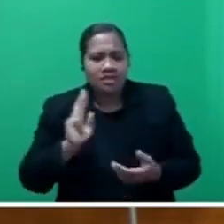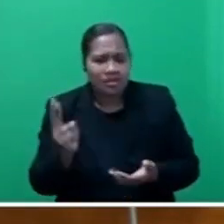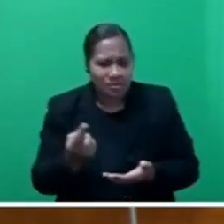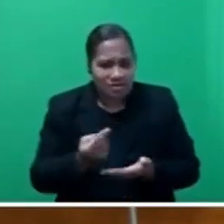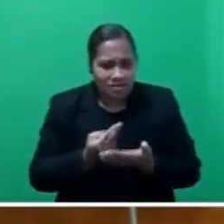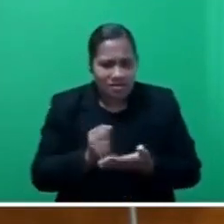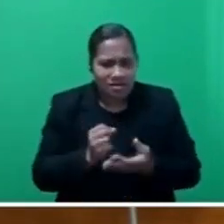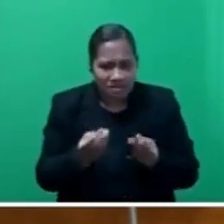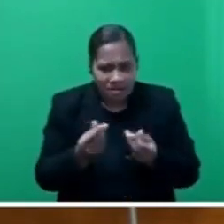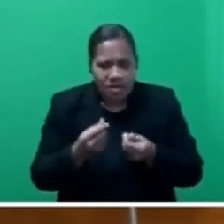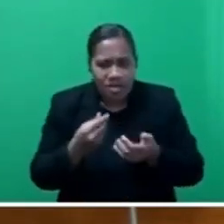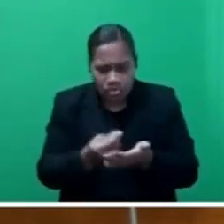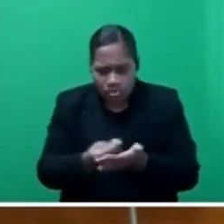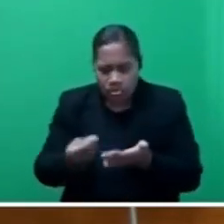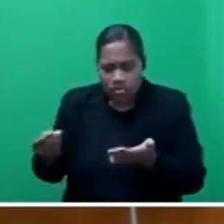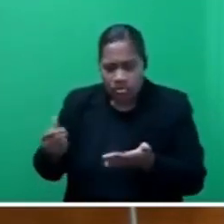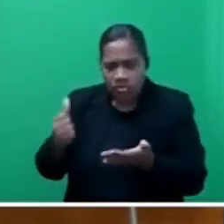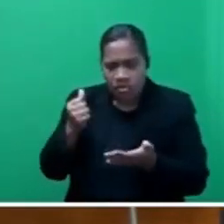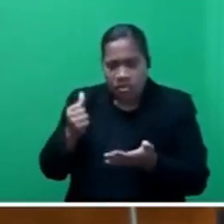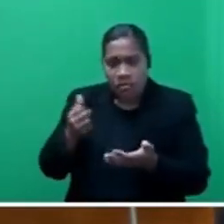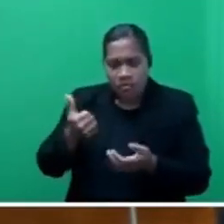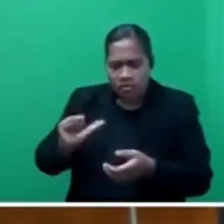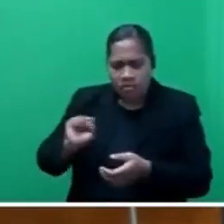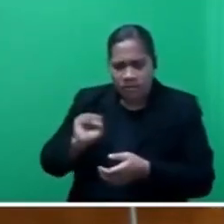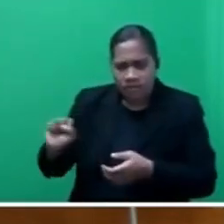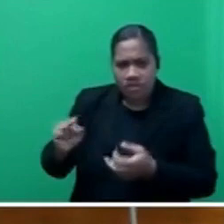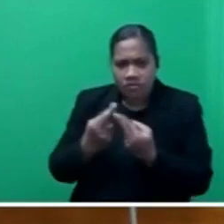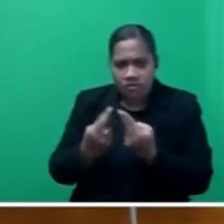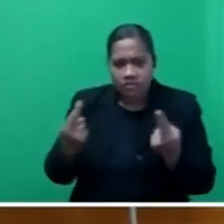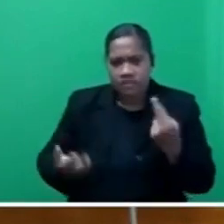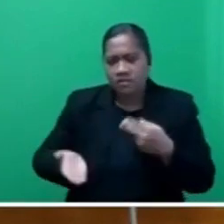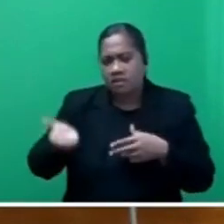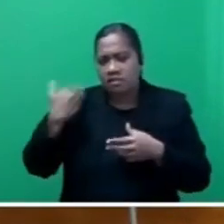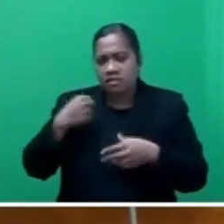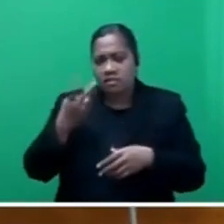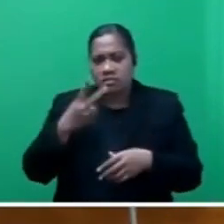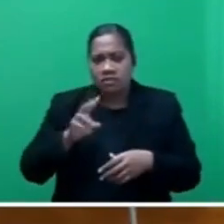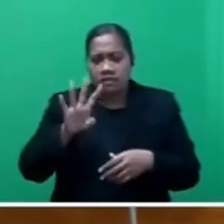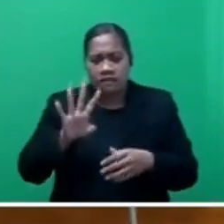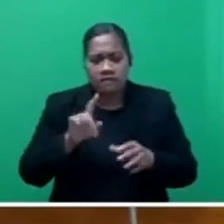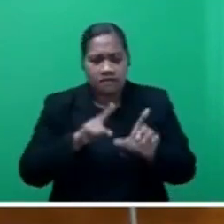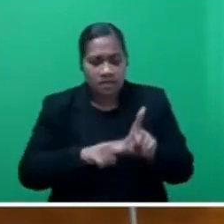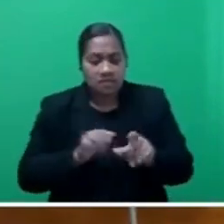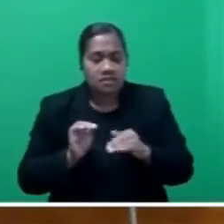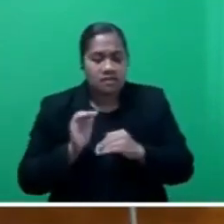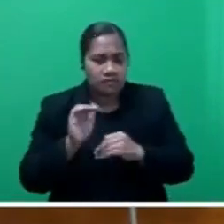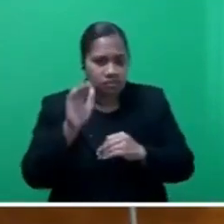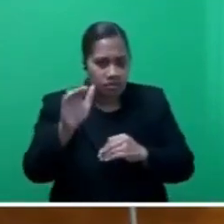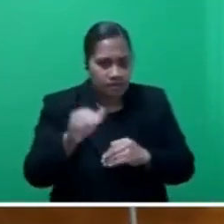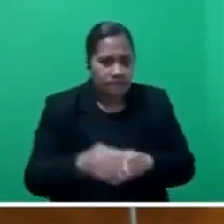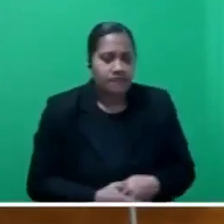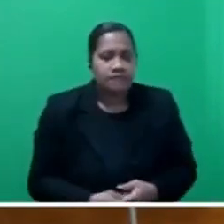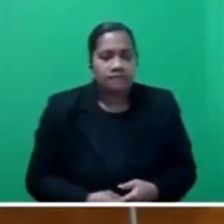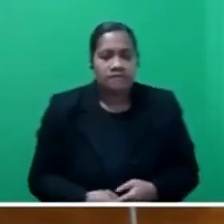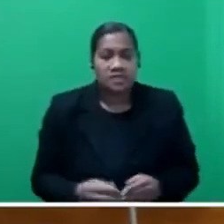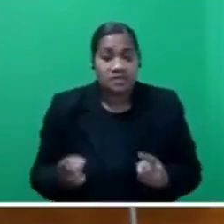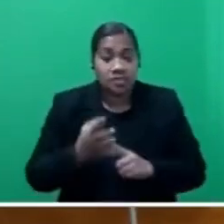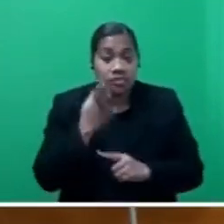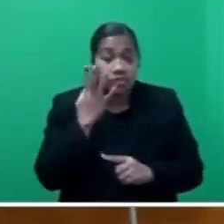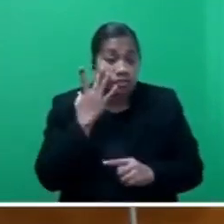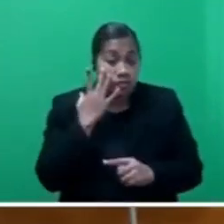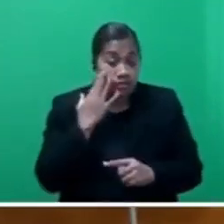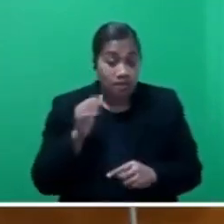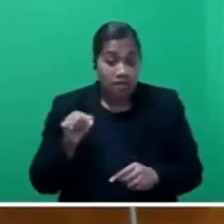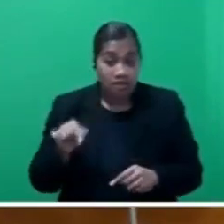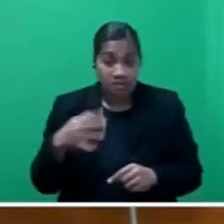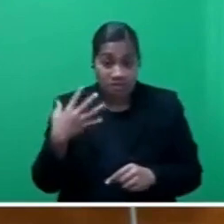resources over the last 44 years and into future, especially, Mr Speaker, sir, when restrictions have